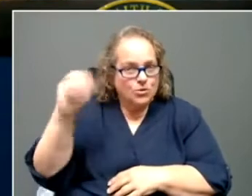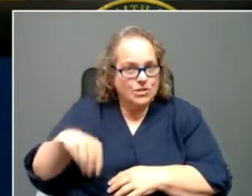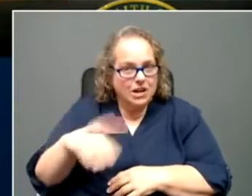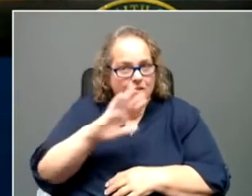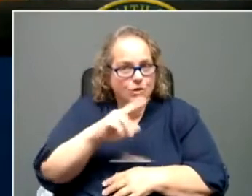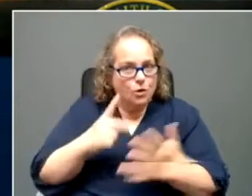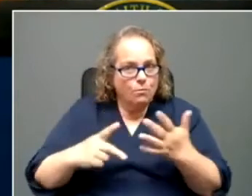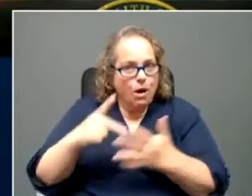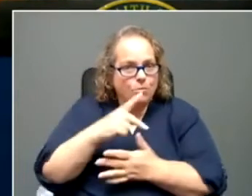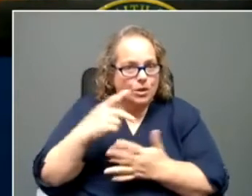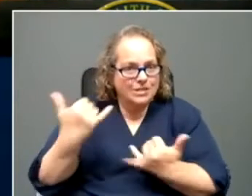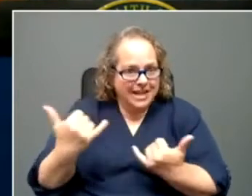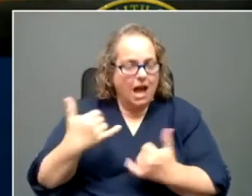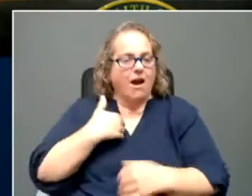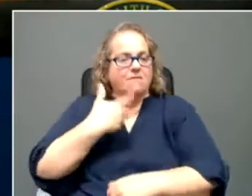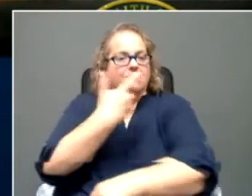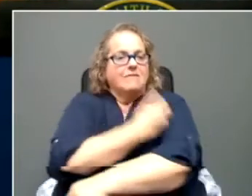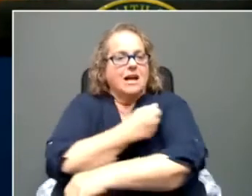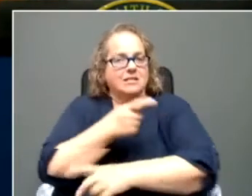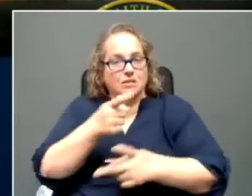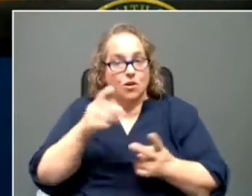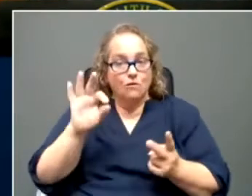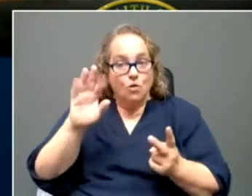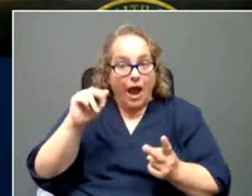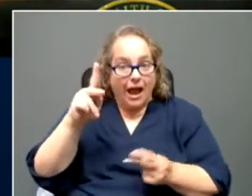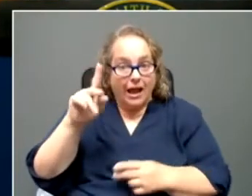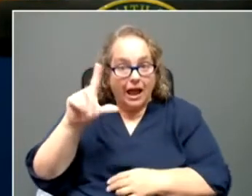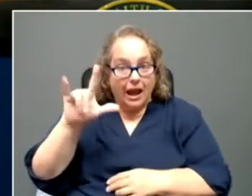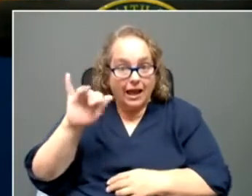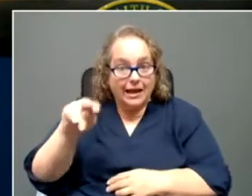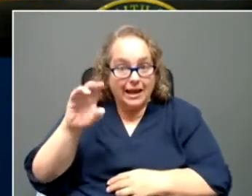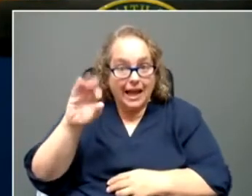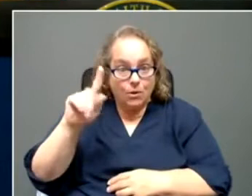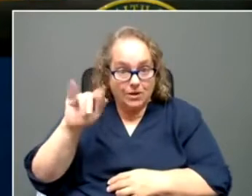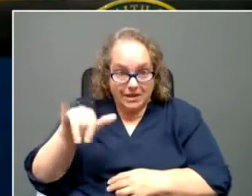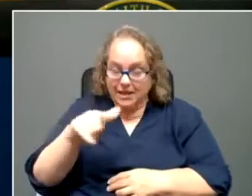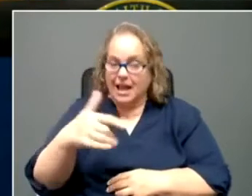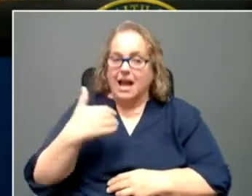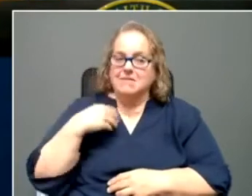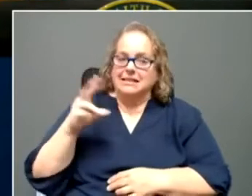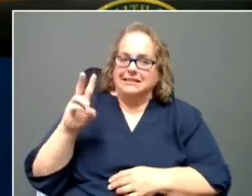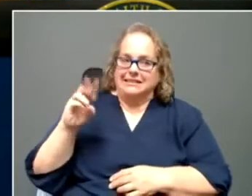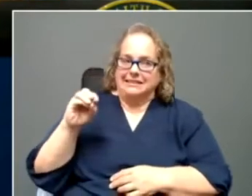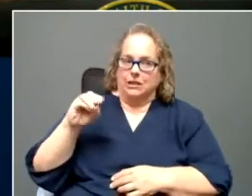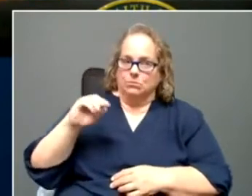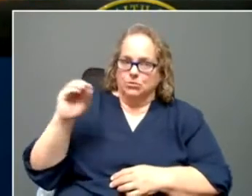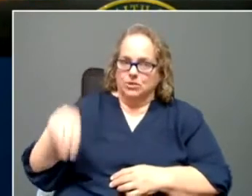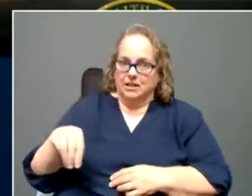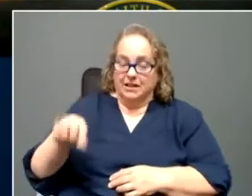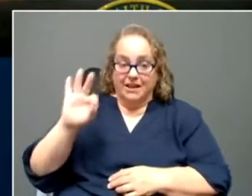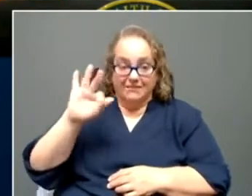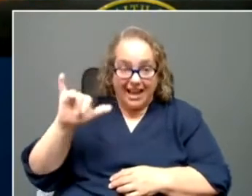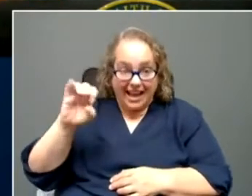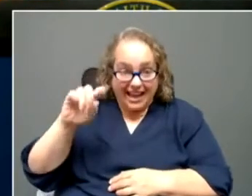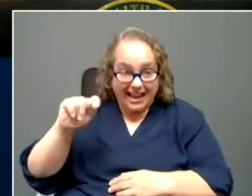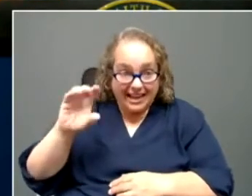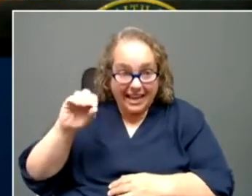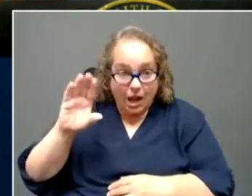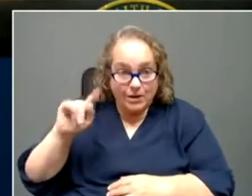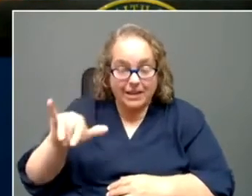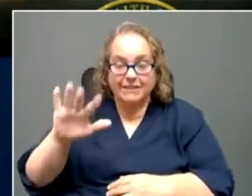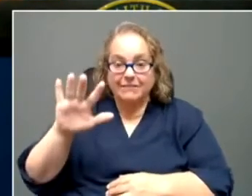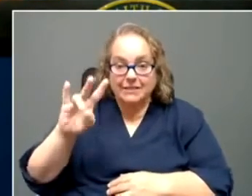now vaccinated. Franklin County right behind him. Uh, 60% Fayette County 57